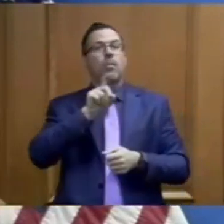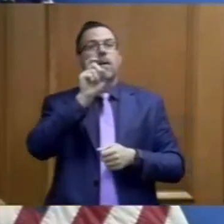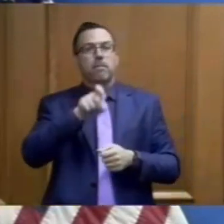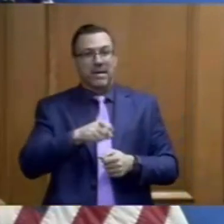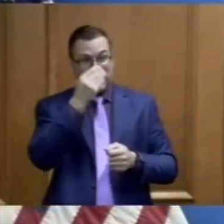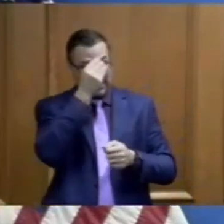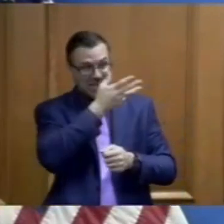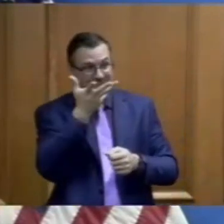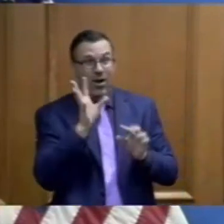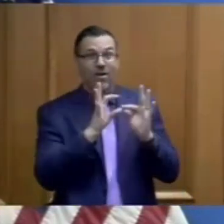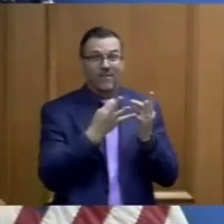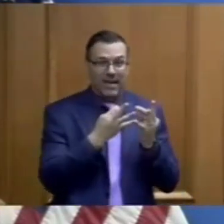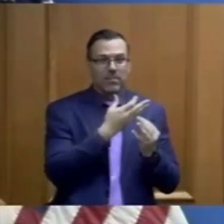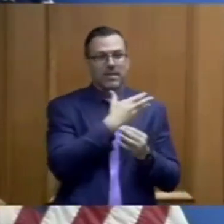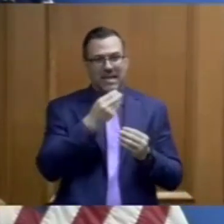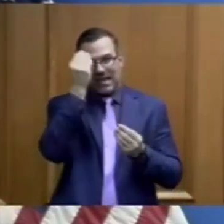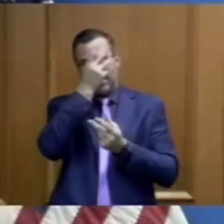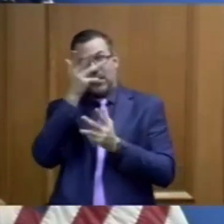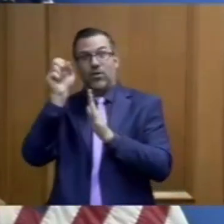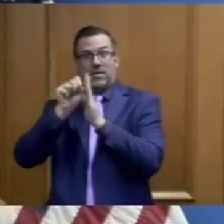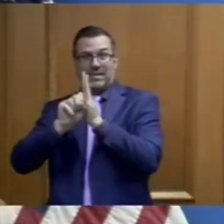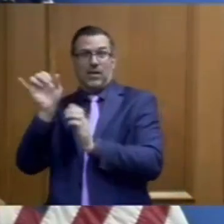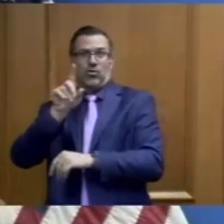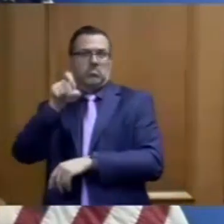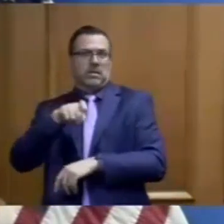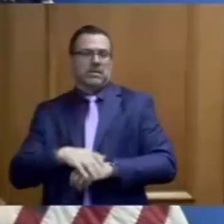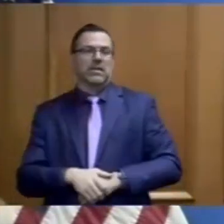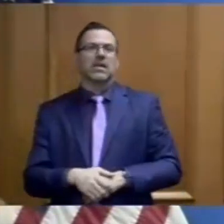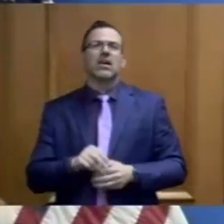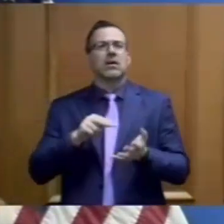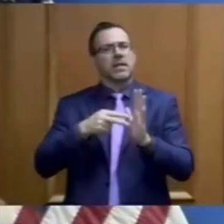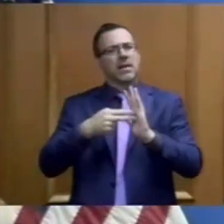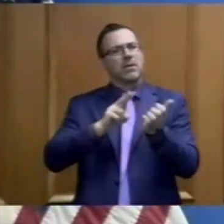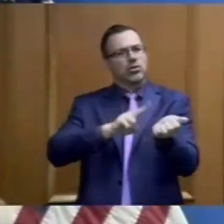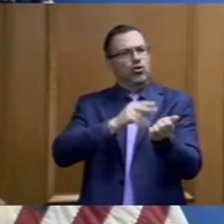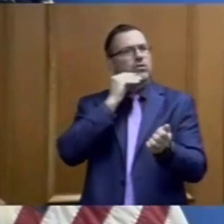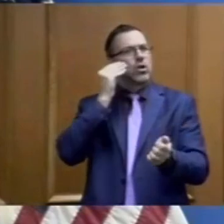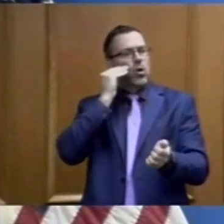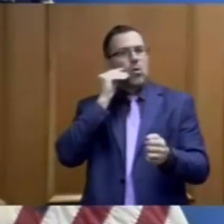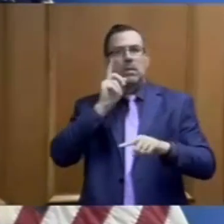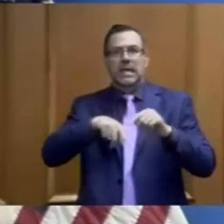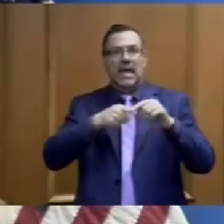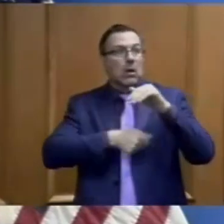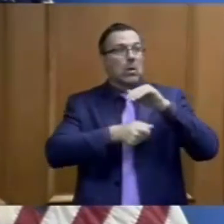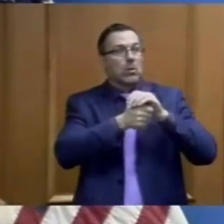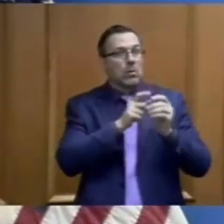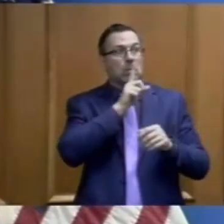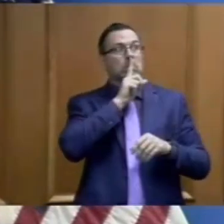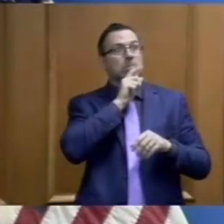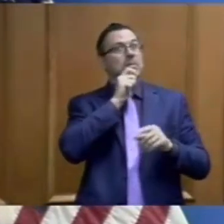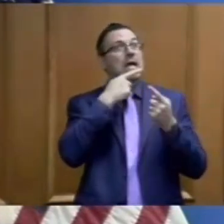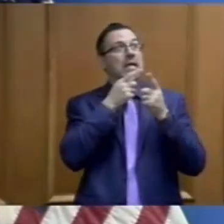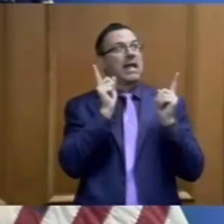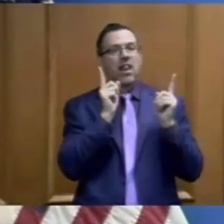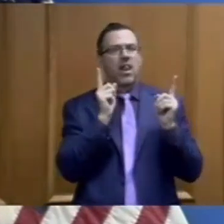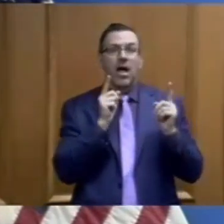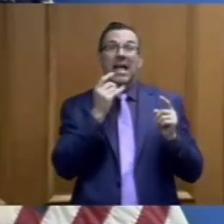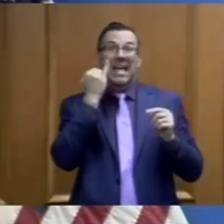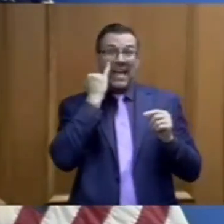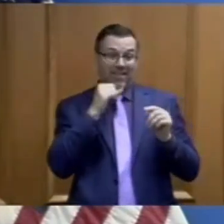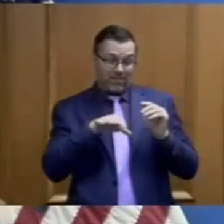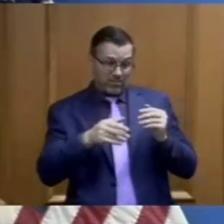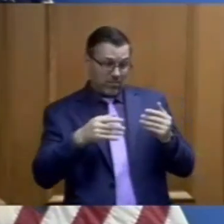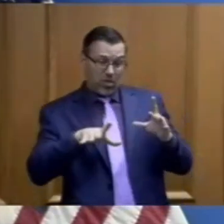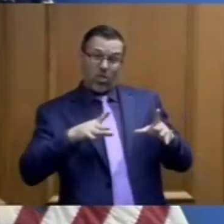and causing facilities to take responsibility for those notifications to families and residents.